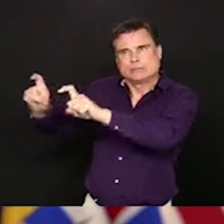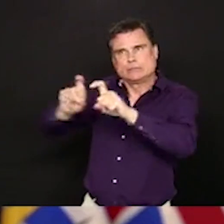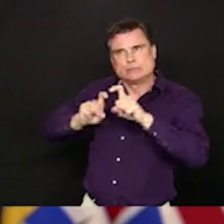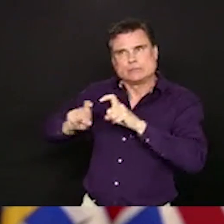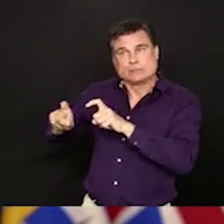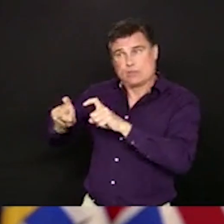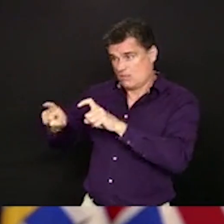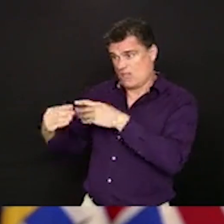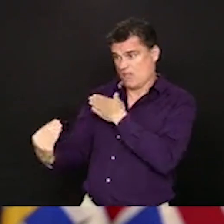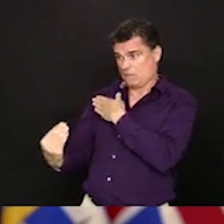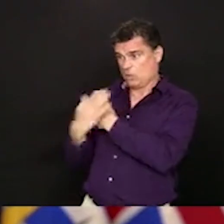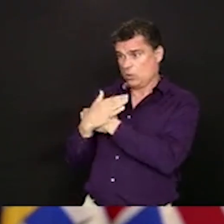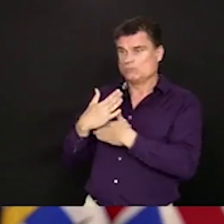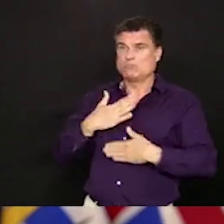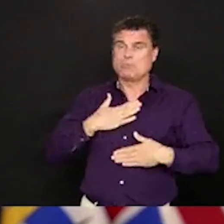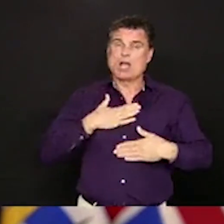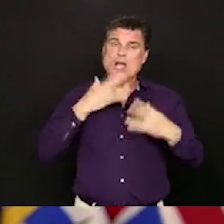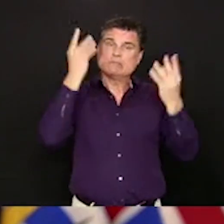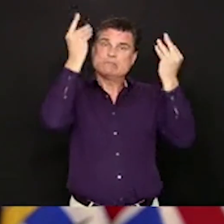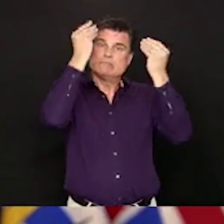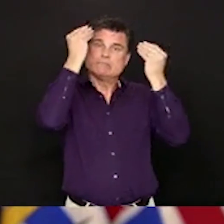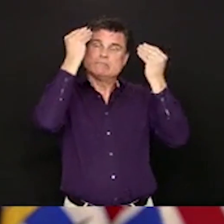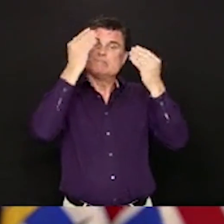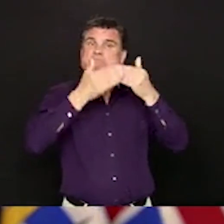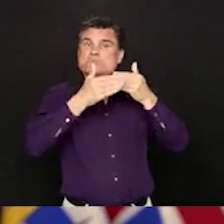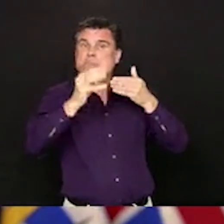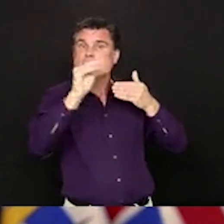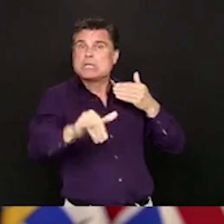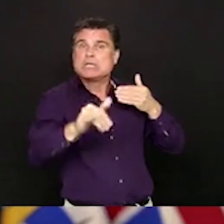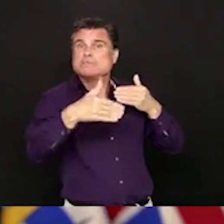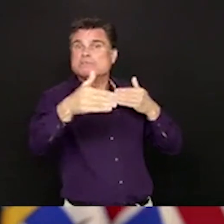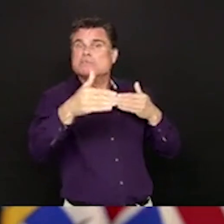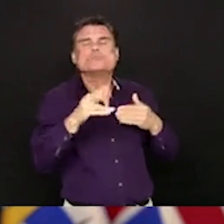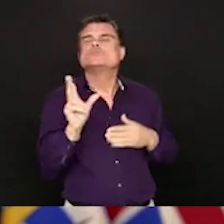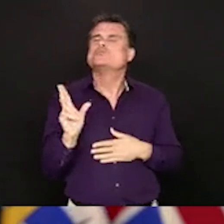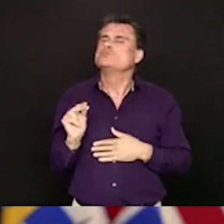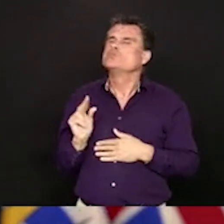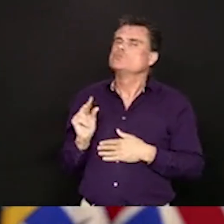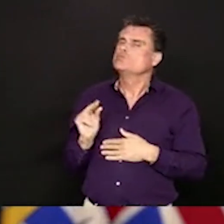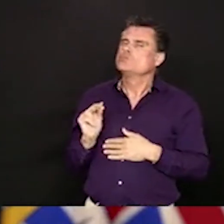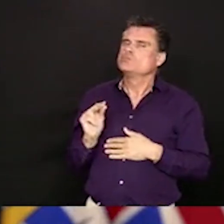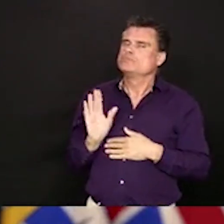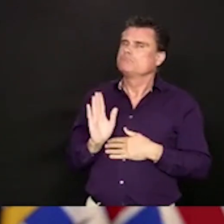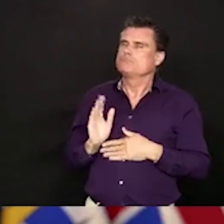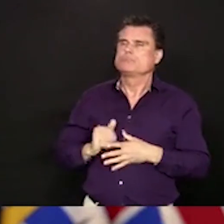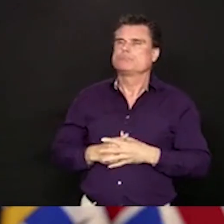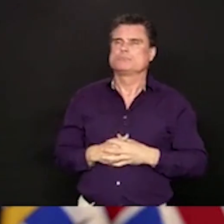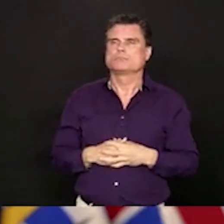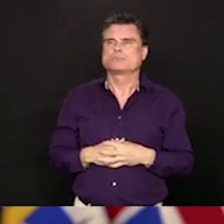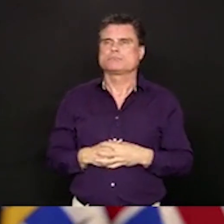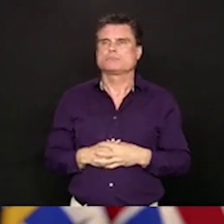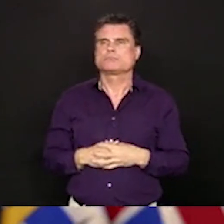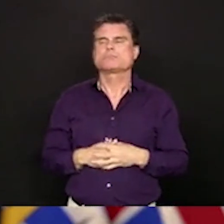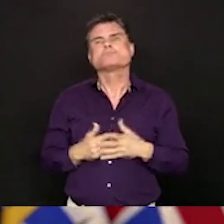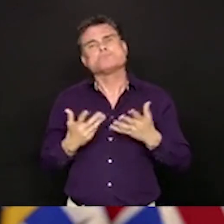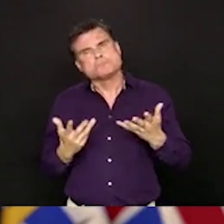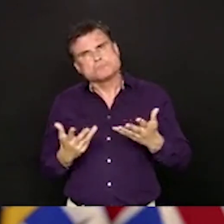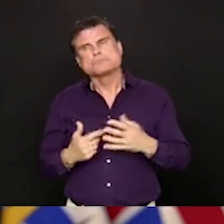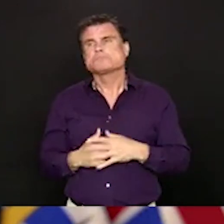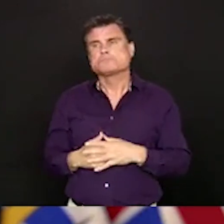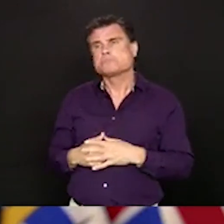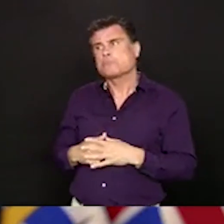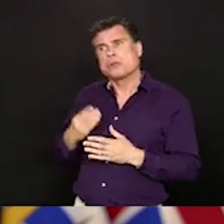a decrease in cases. We've been sort of grumbling along at a certain level for the last few weeks, which is not surprising given